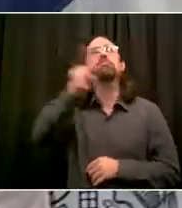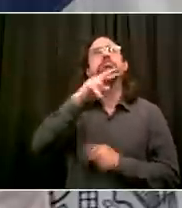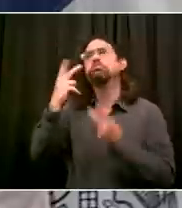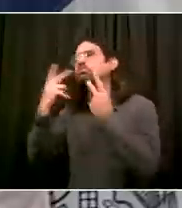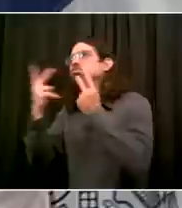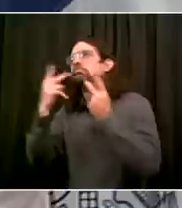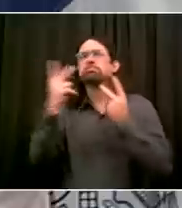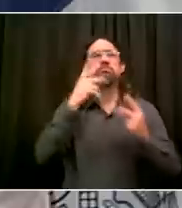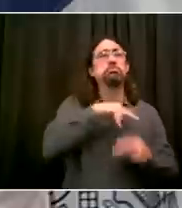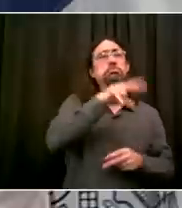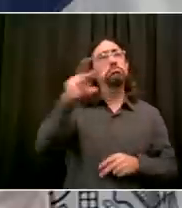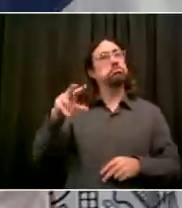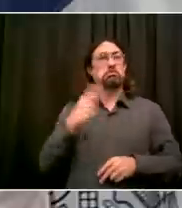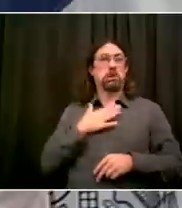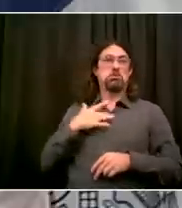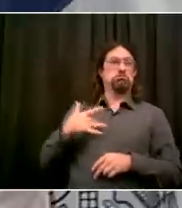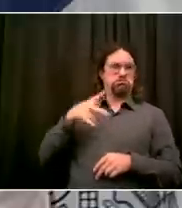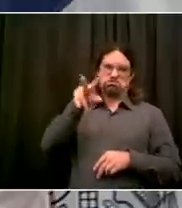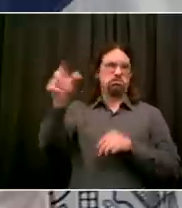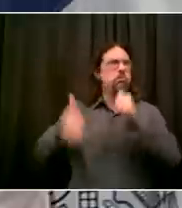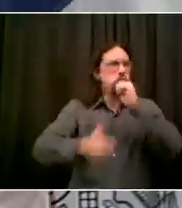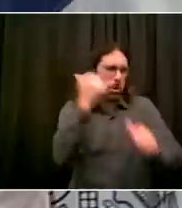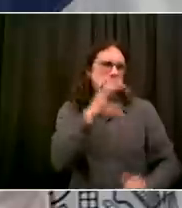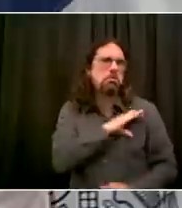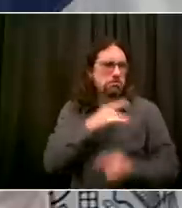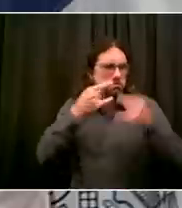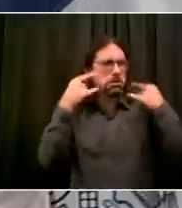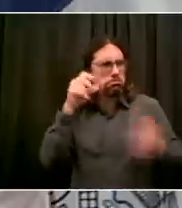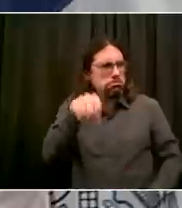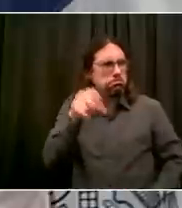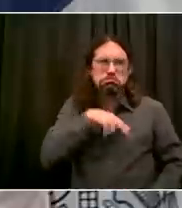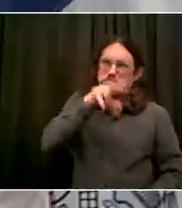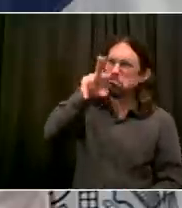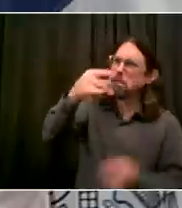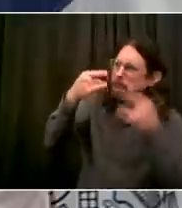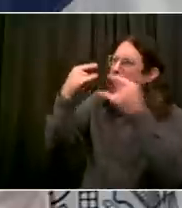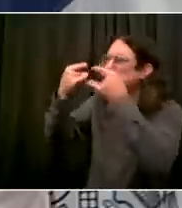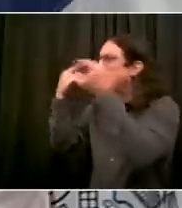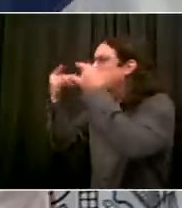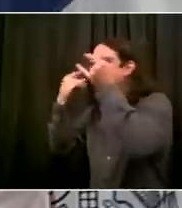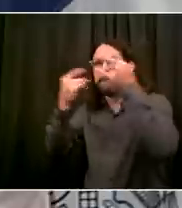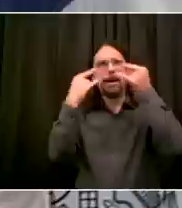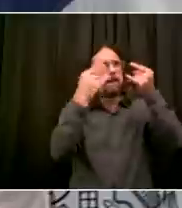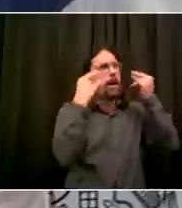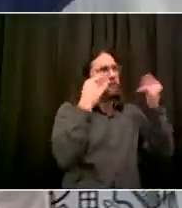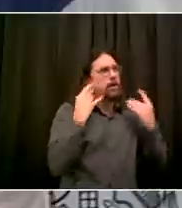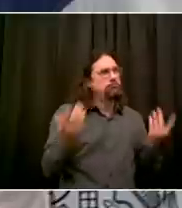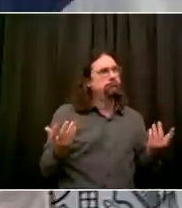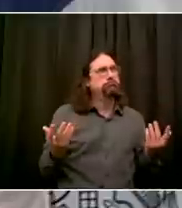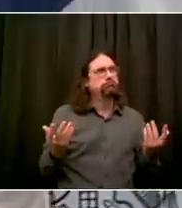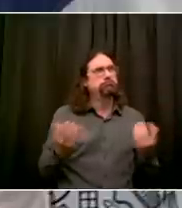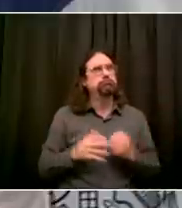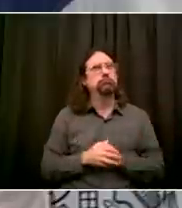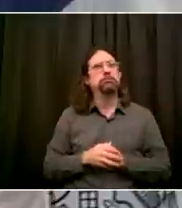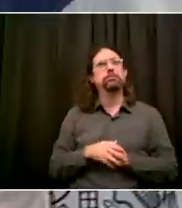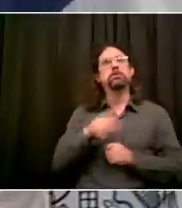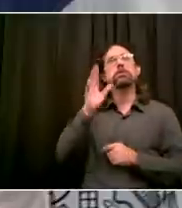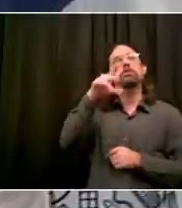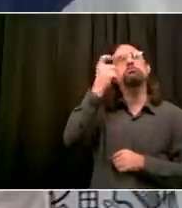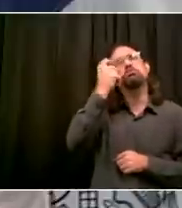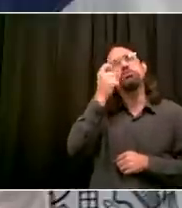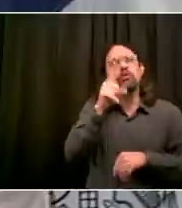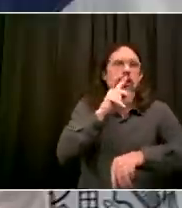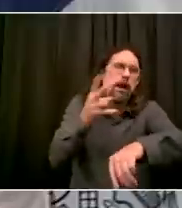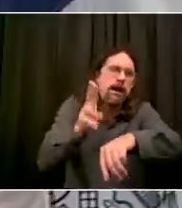job. Our officers should be wearing their masks. If they don't, there should be penalties. It's as simple as that. And the NYPD has